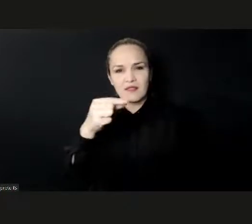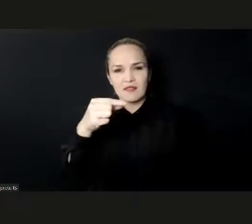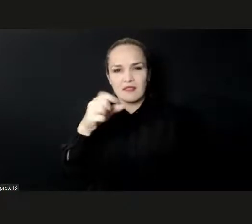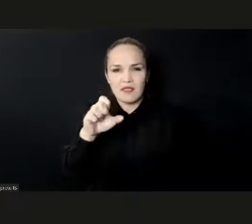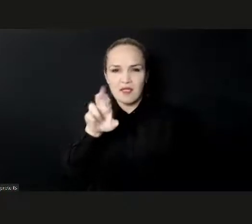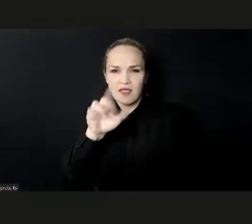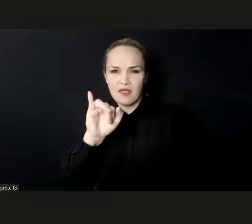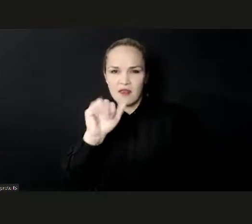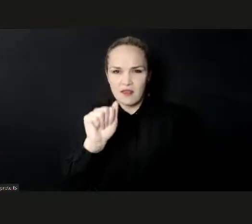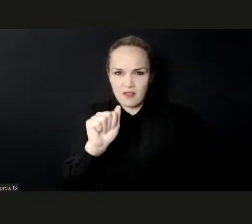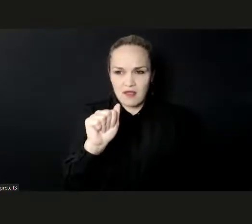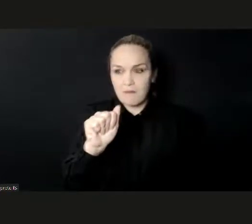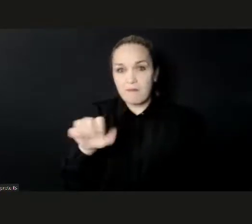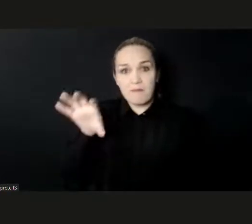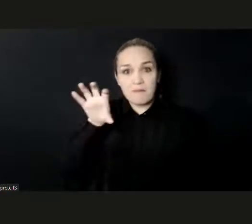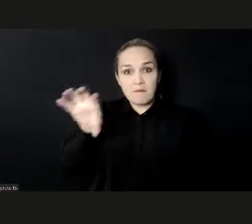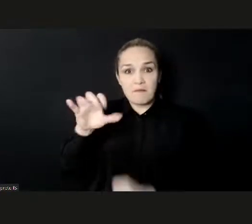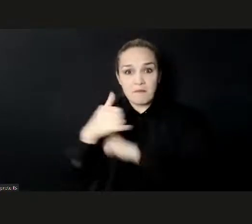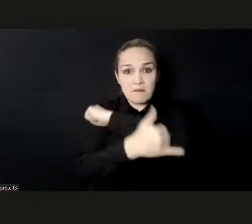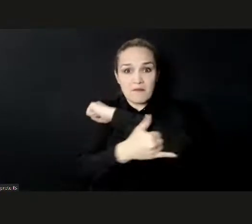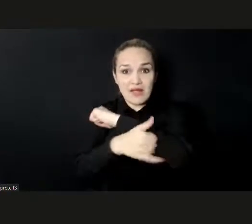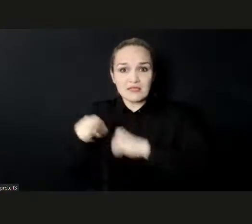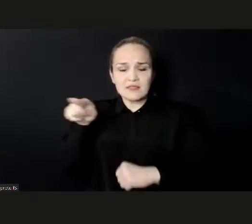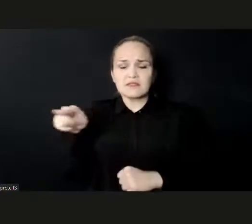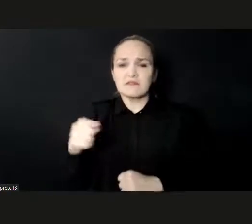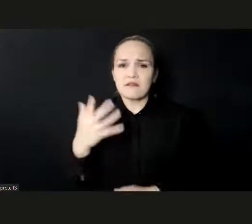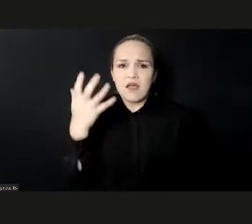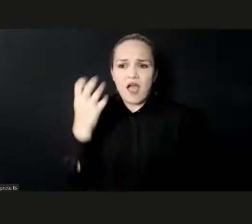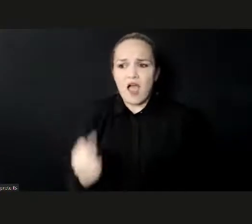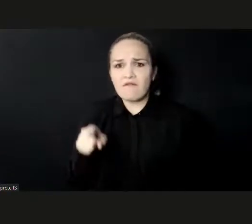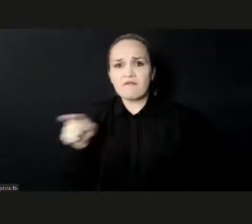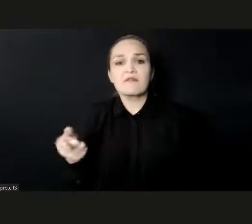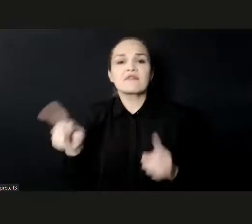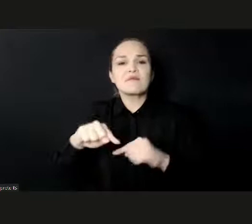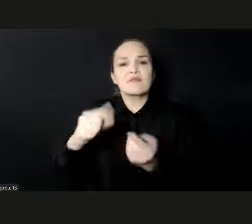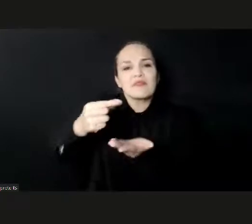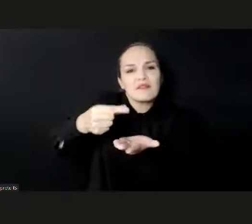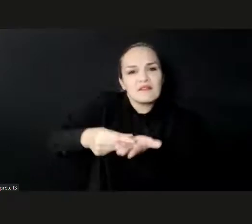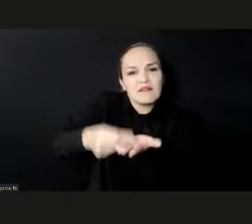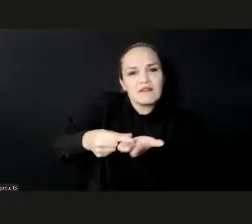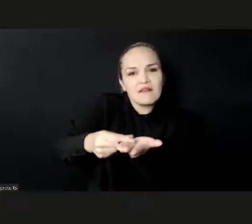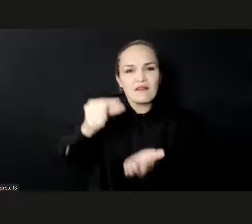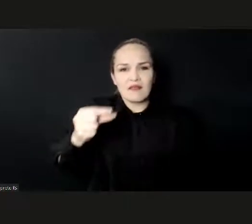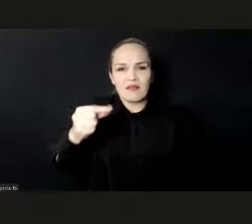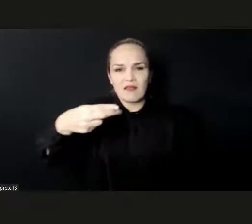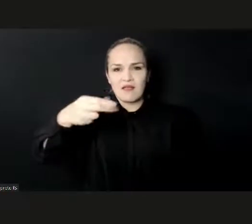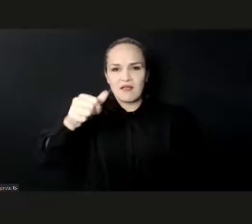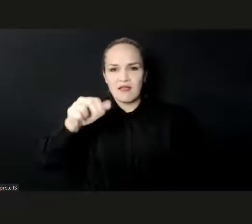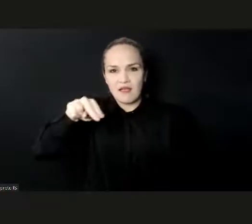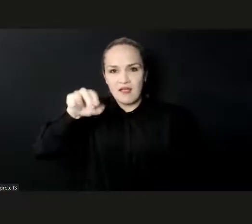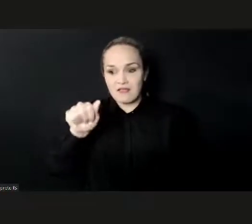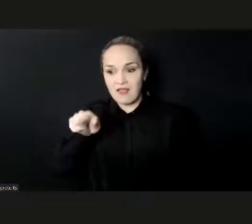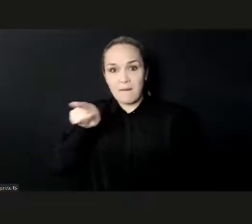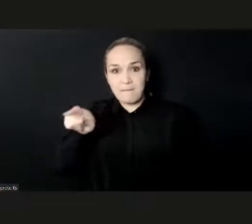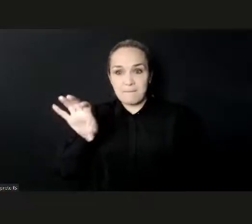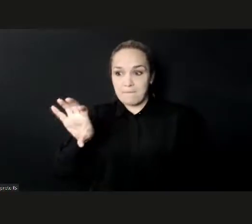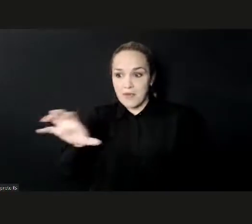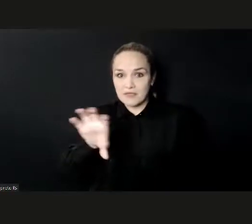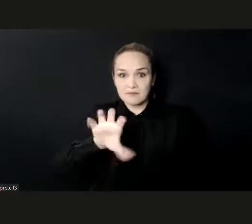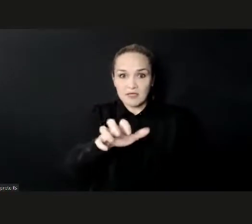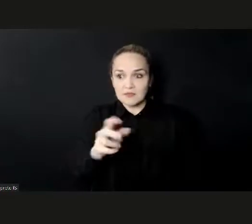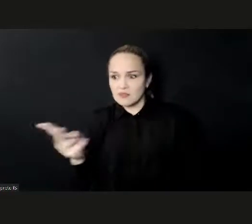the entertainment sector in Ghana is forecasted to be worth of 3 billion U.S. dollars by 2023.